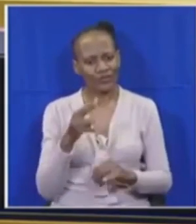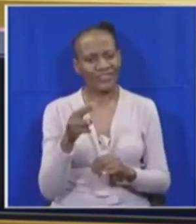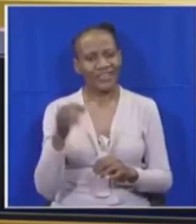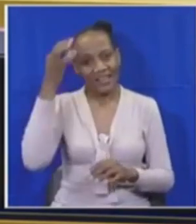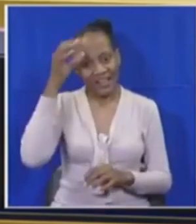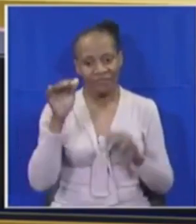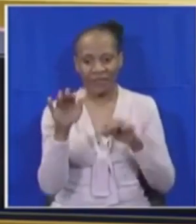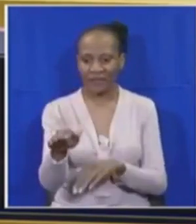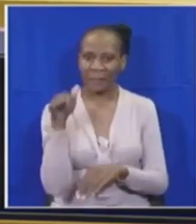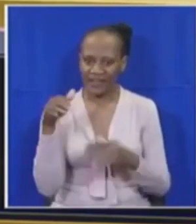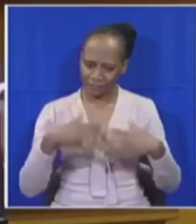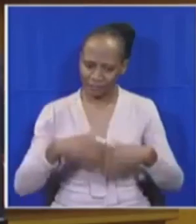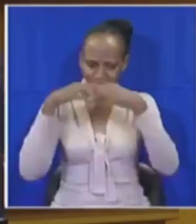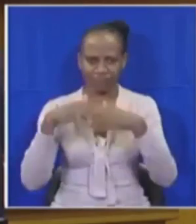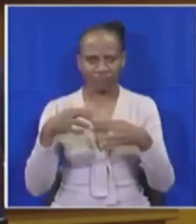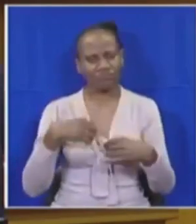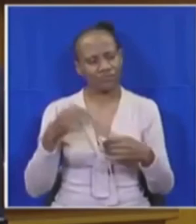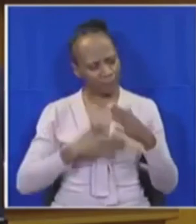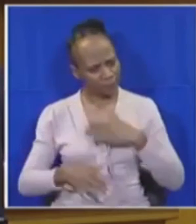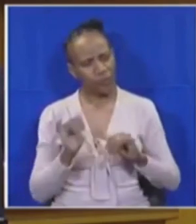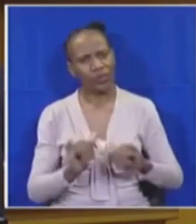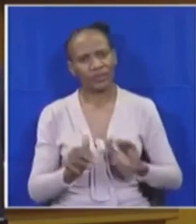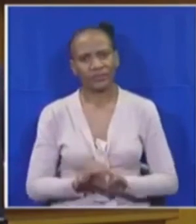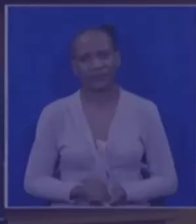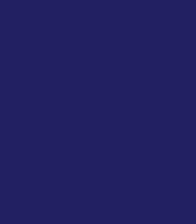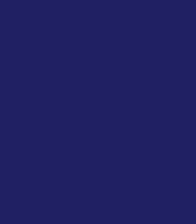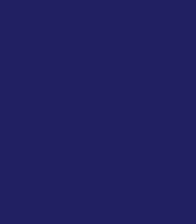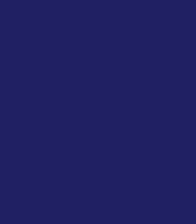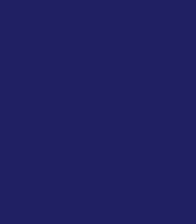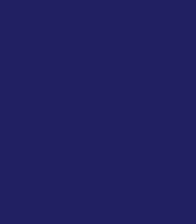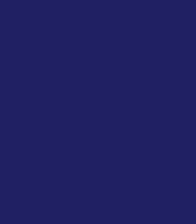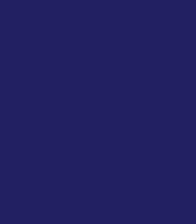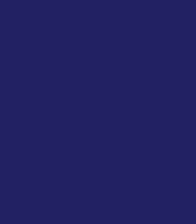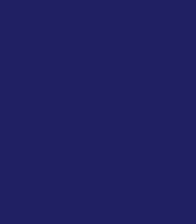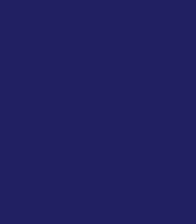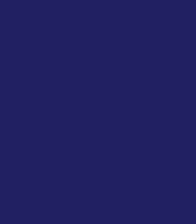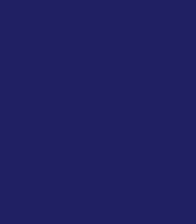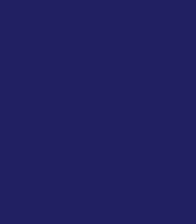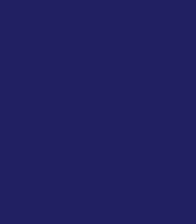the Store and State to make it a successful award fund? $2 million. $2 million. you.